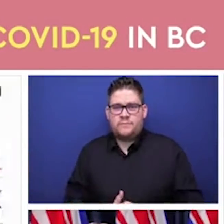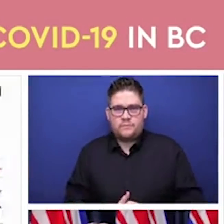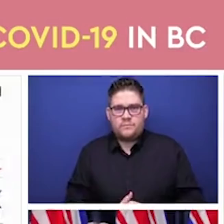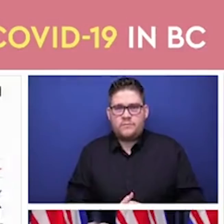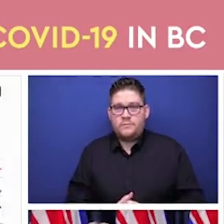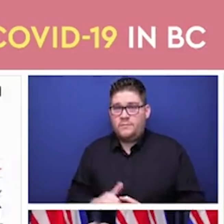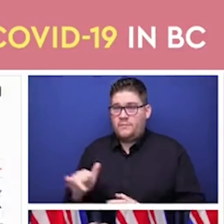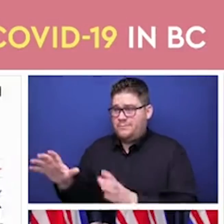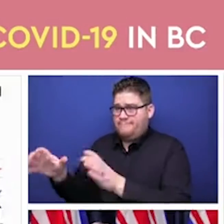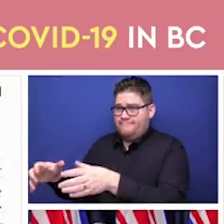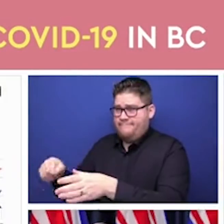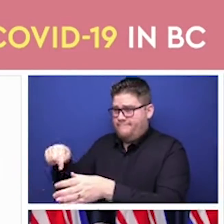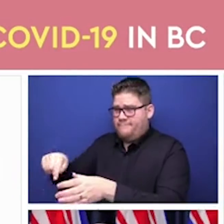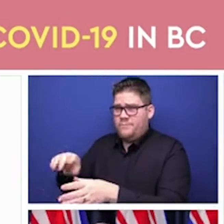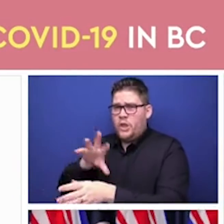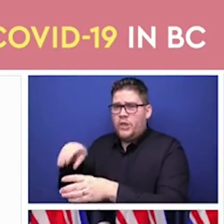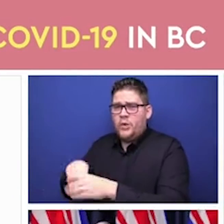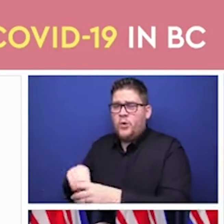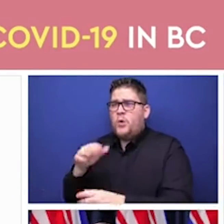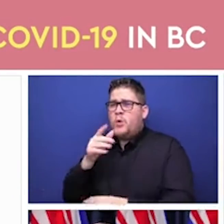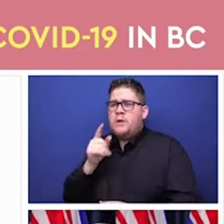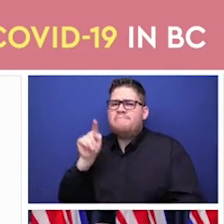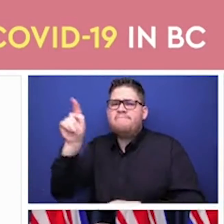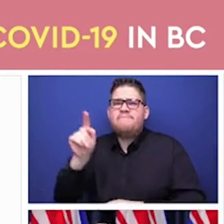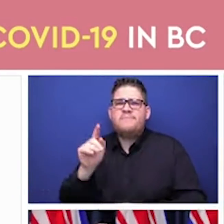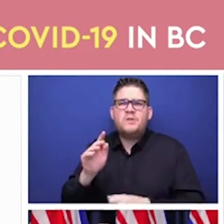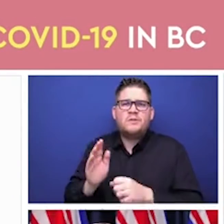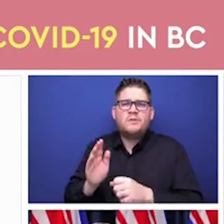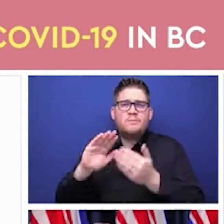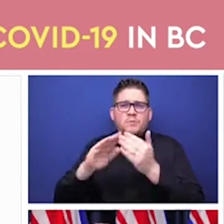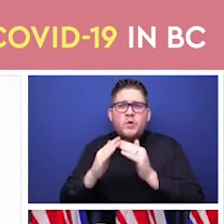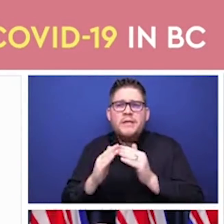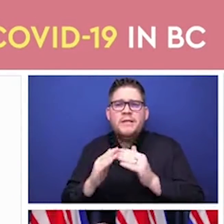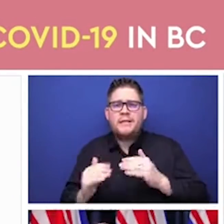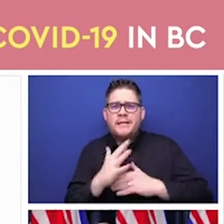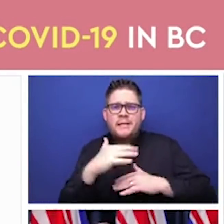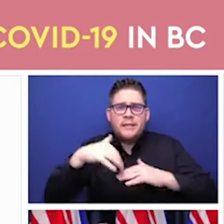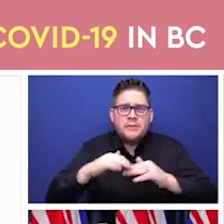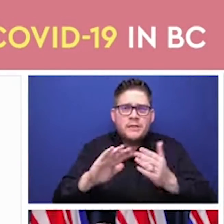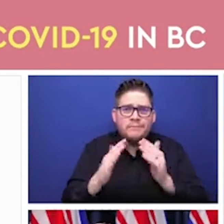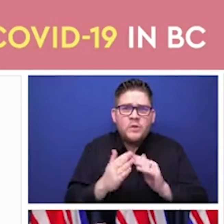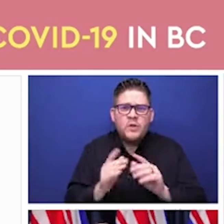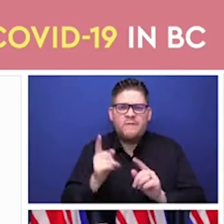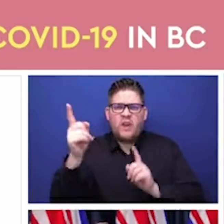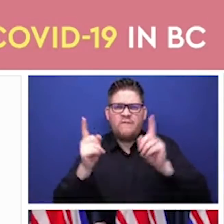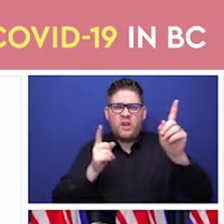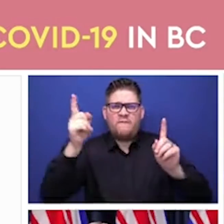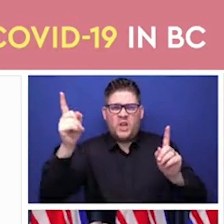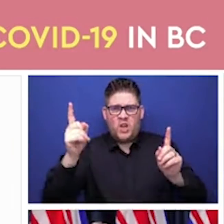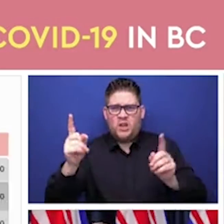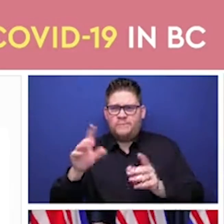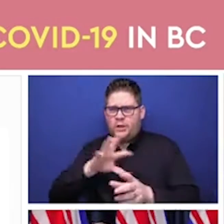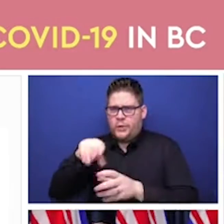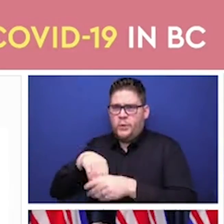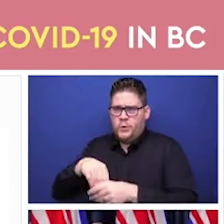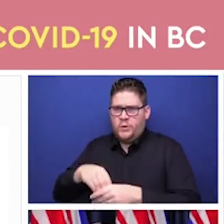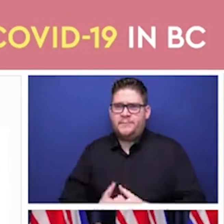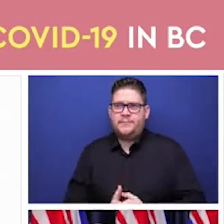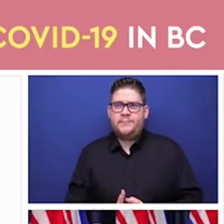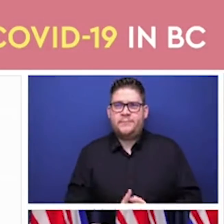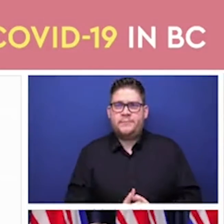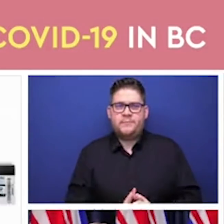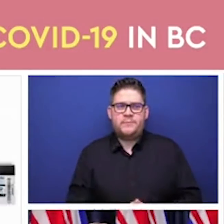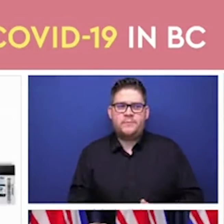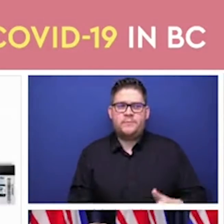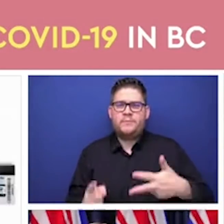our health system both for people with COVID but also for people with other health problems and maintain our surgical program